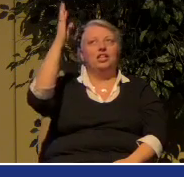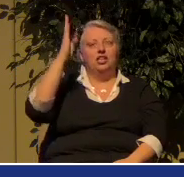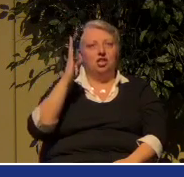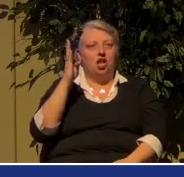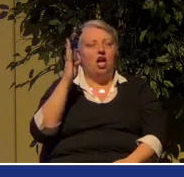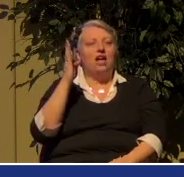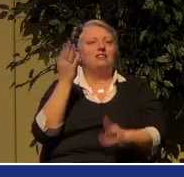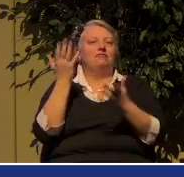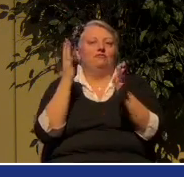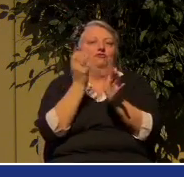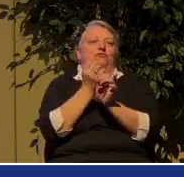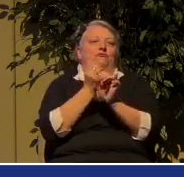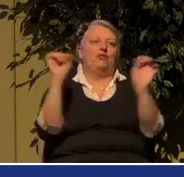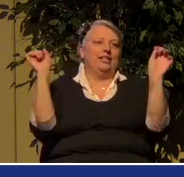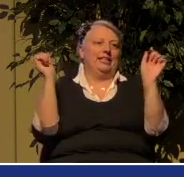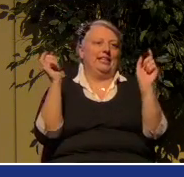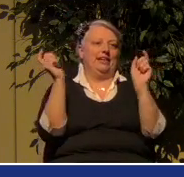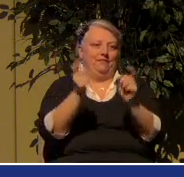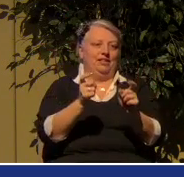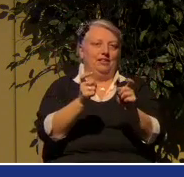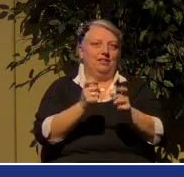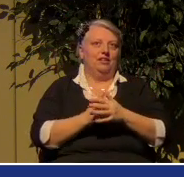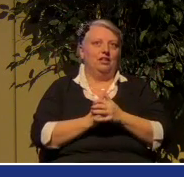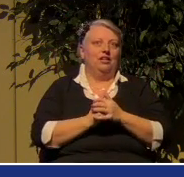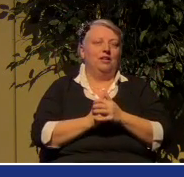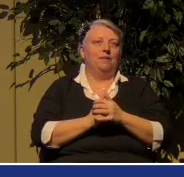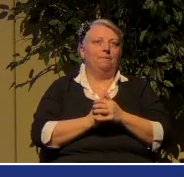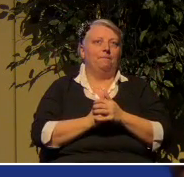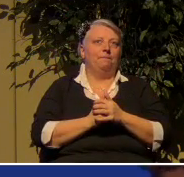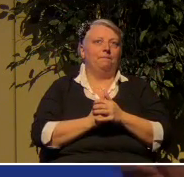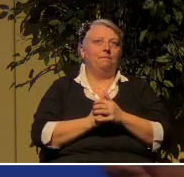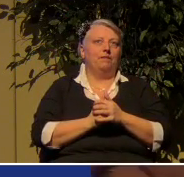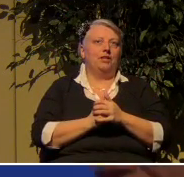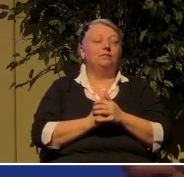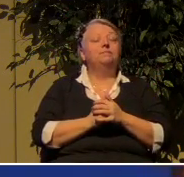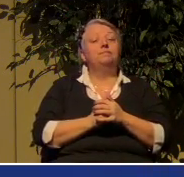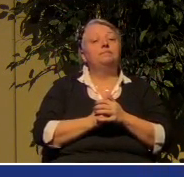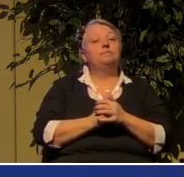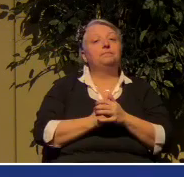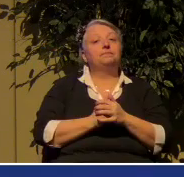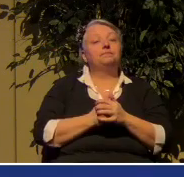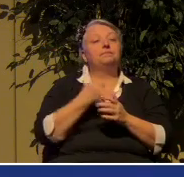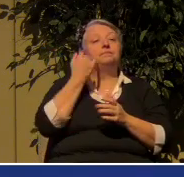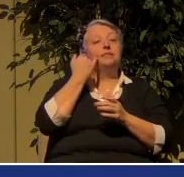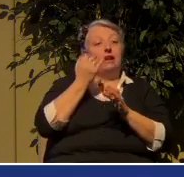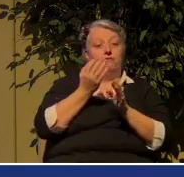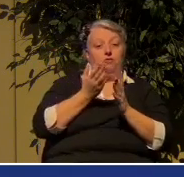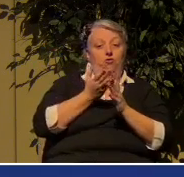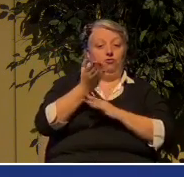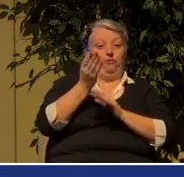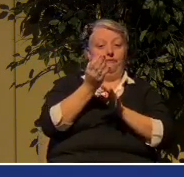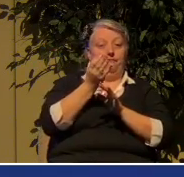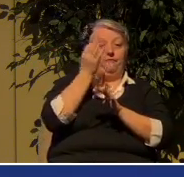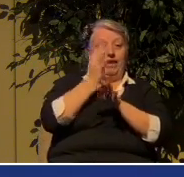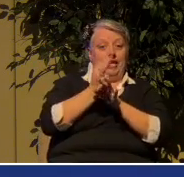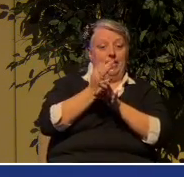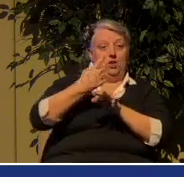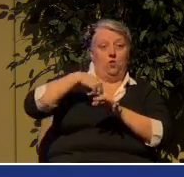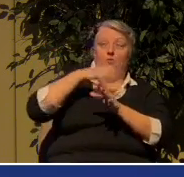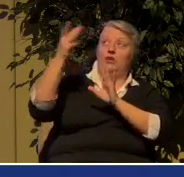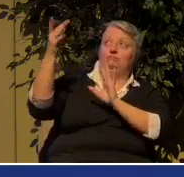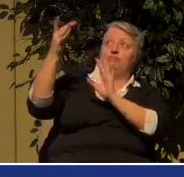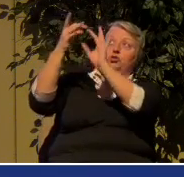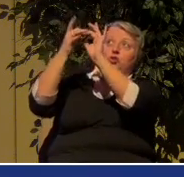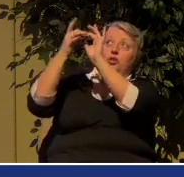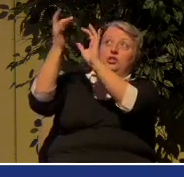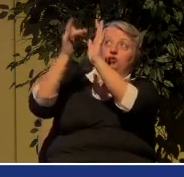given us. The upshot of that is what? Well, if by faith you're joined to Jesus and Jesus has come